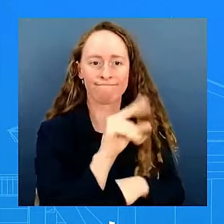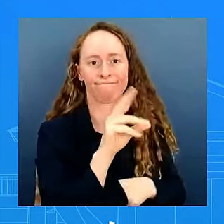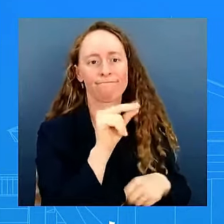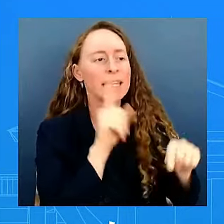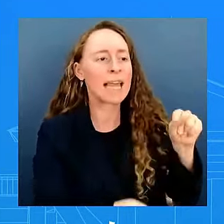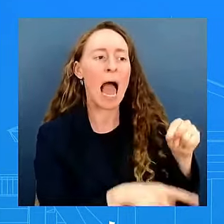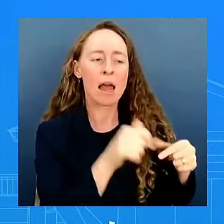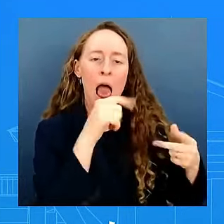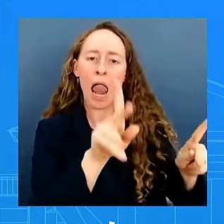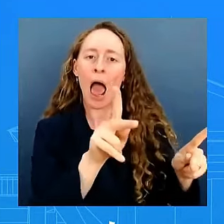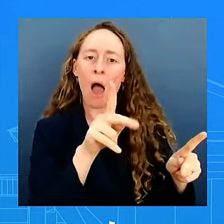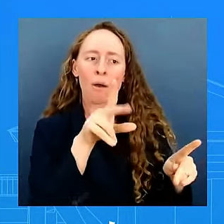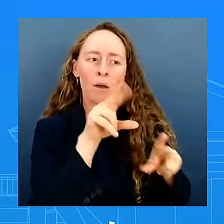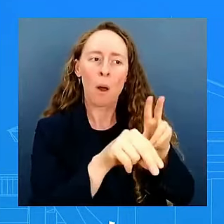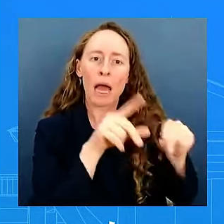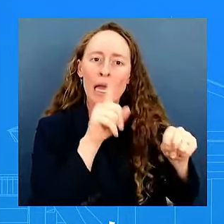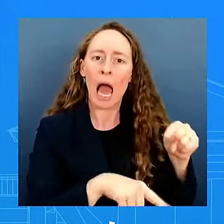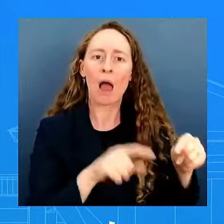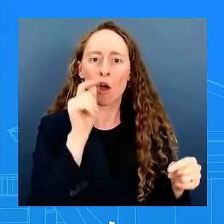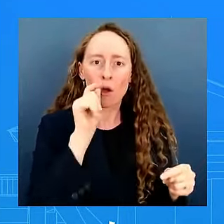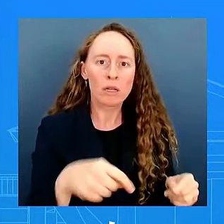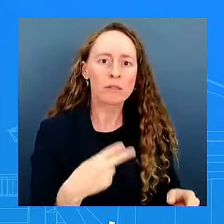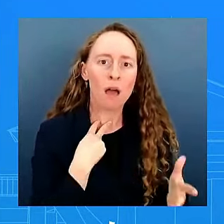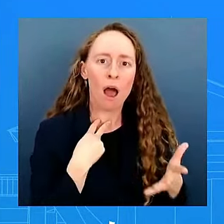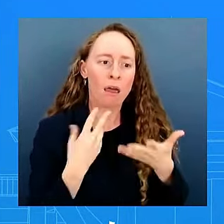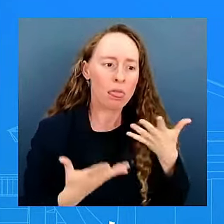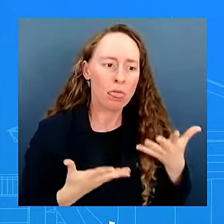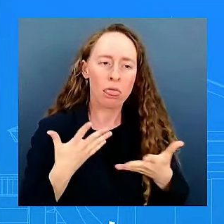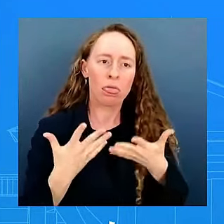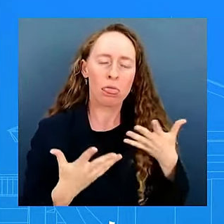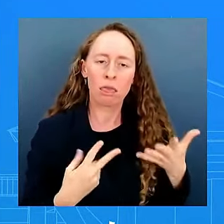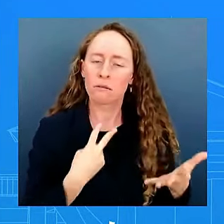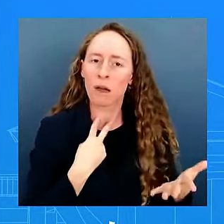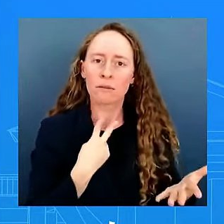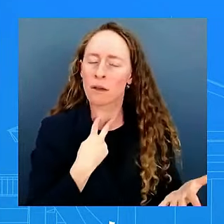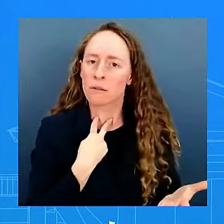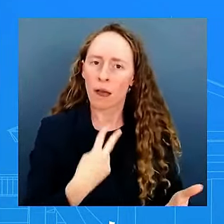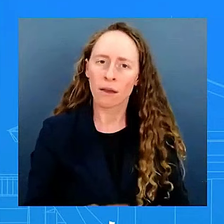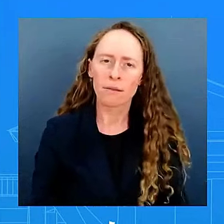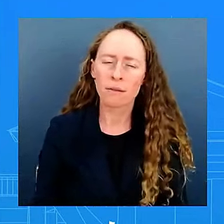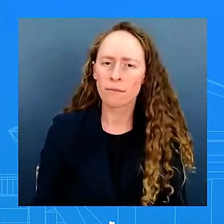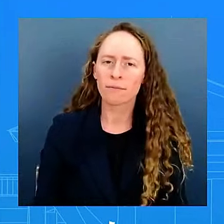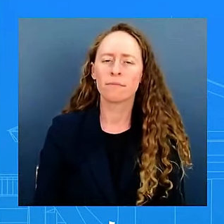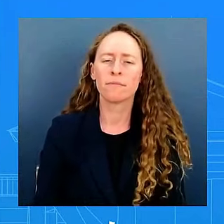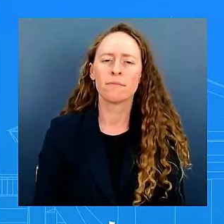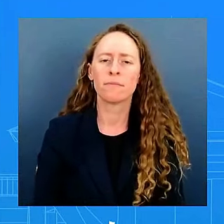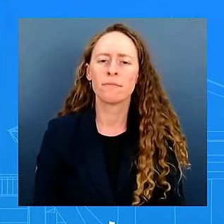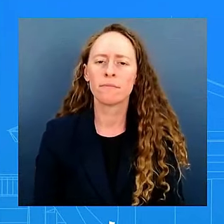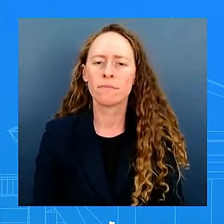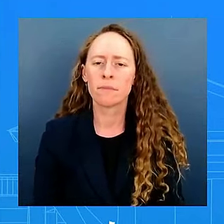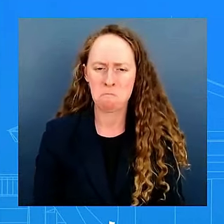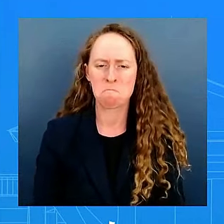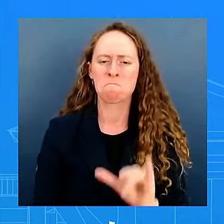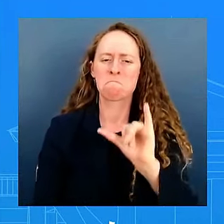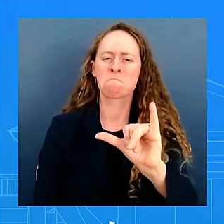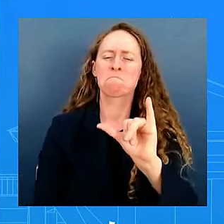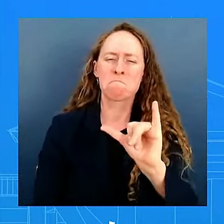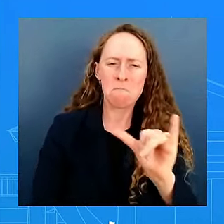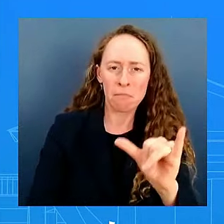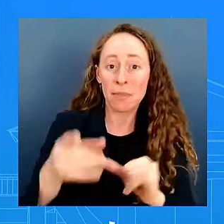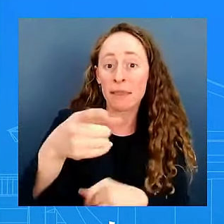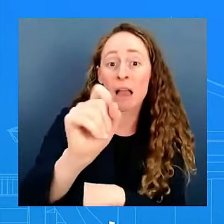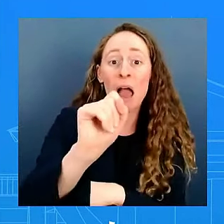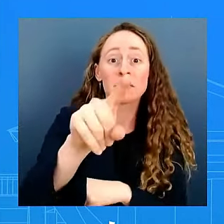if you were to ask those 50 nations if you were asked nato leaders if you were asked president zelinski itself himself um